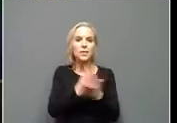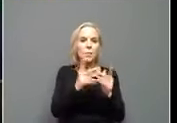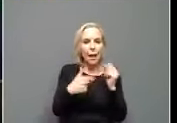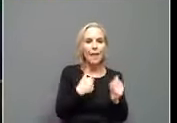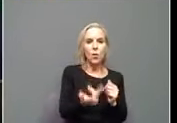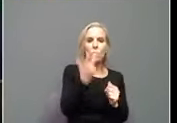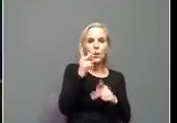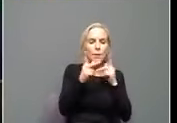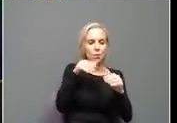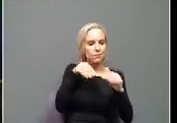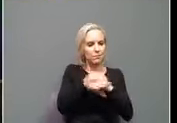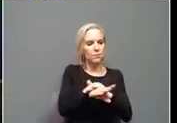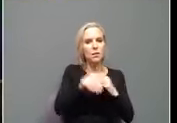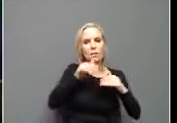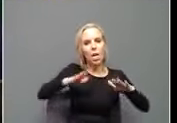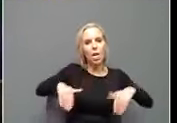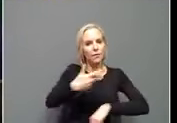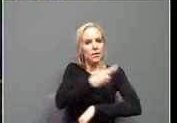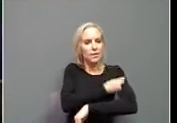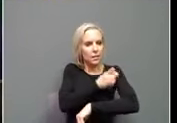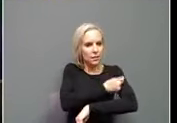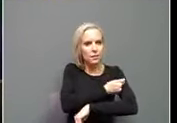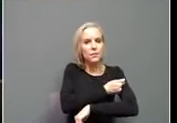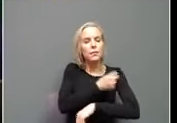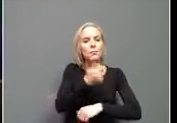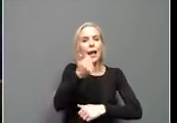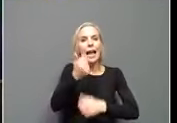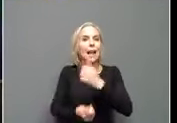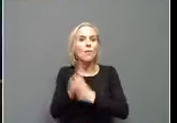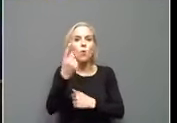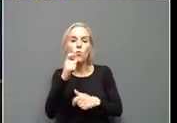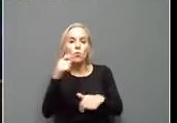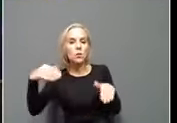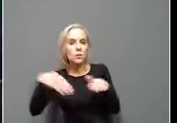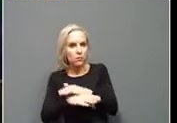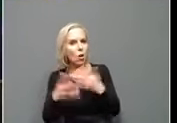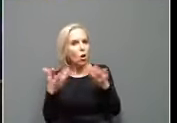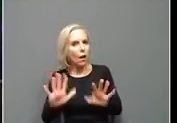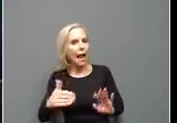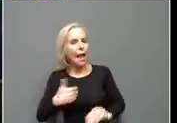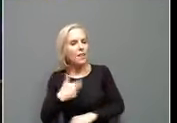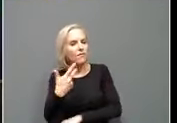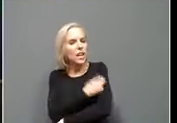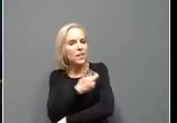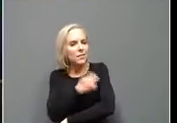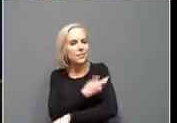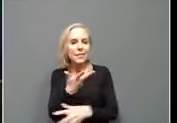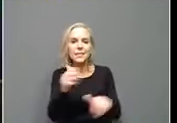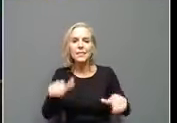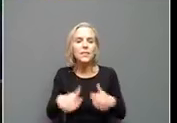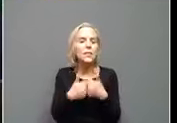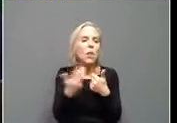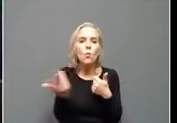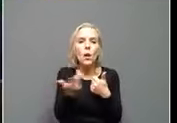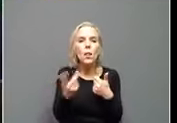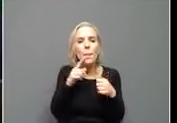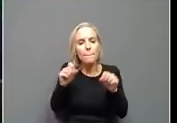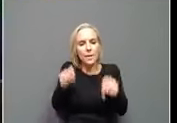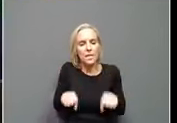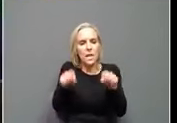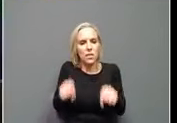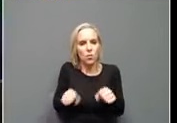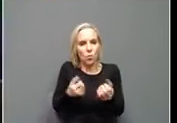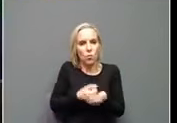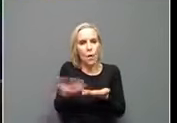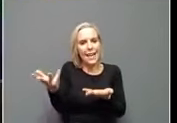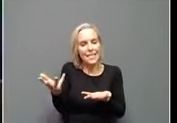not vaccinated yet, but everybody else that comes in that day are vaccinated. And so the challenge there is the potential amount of waste.